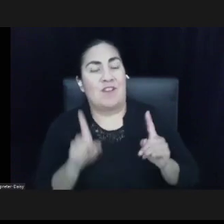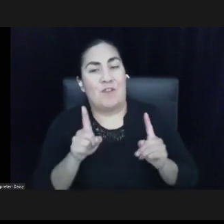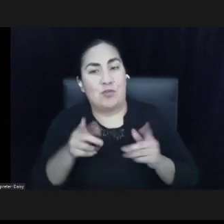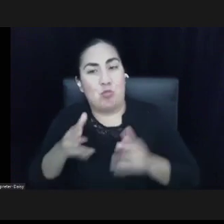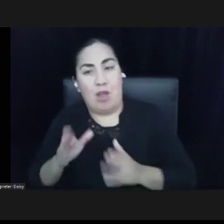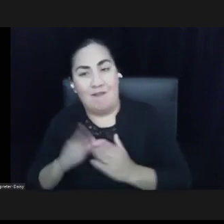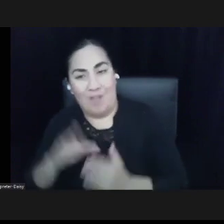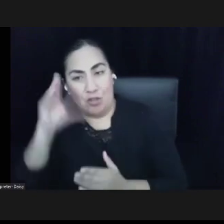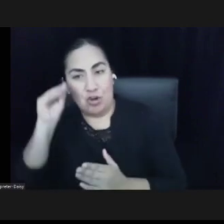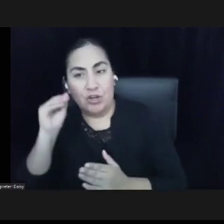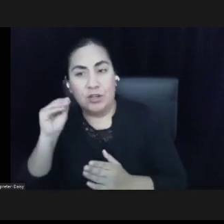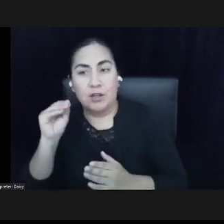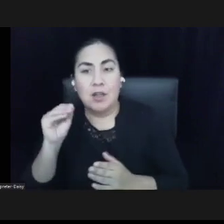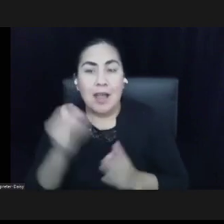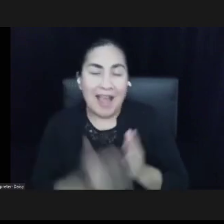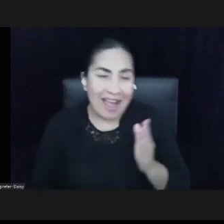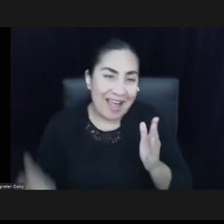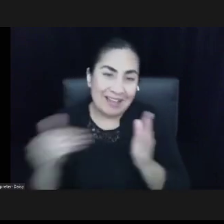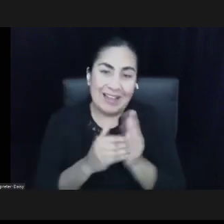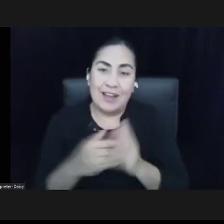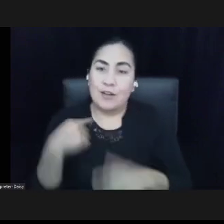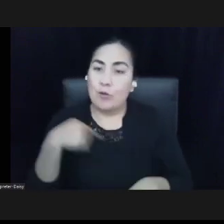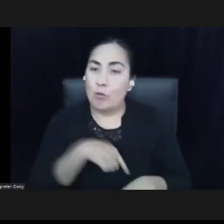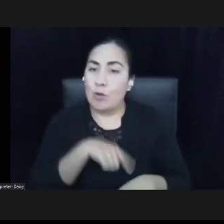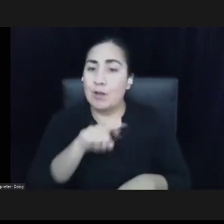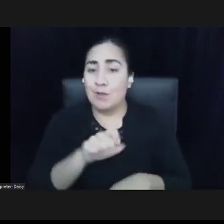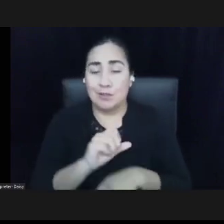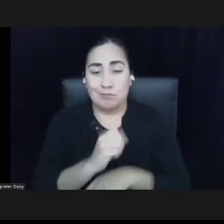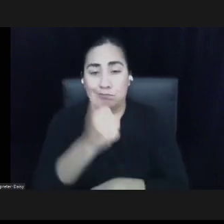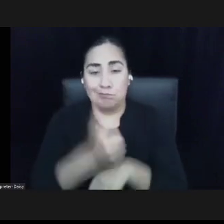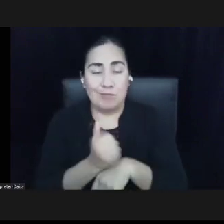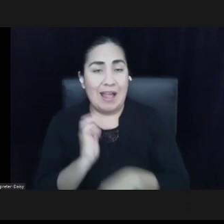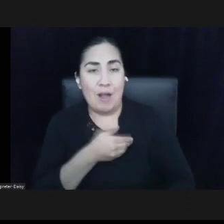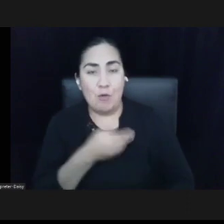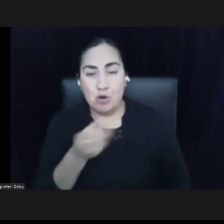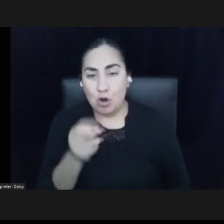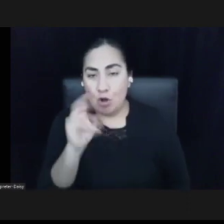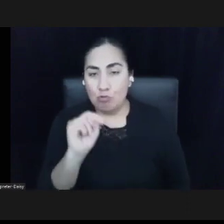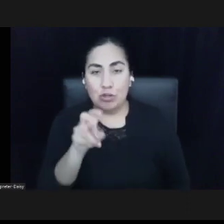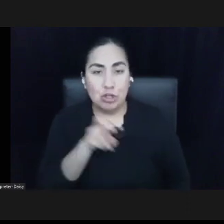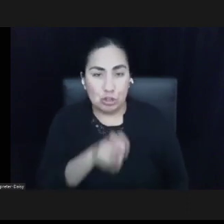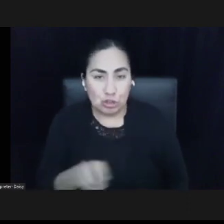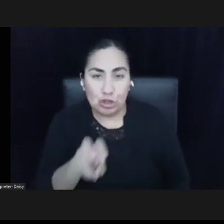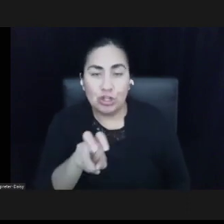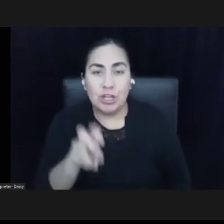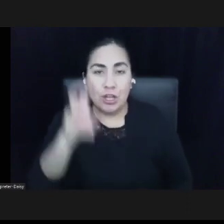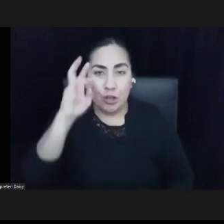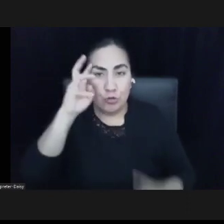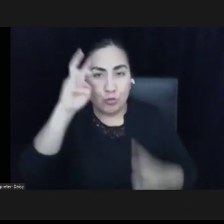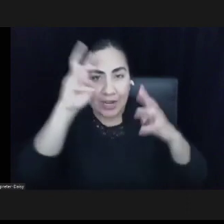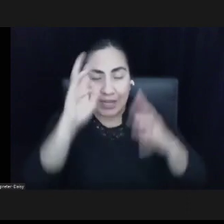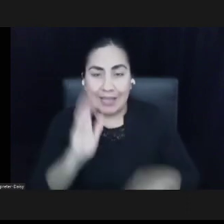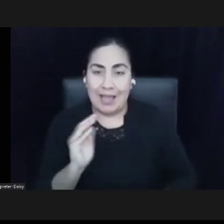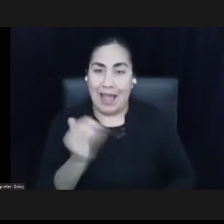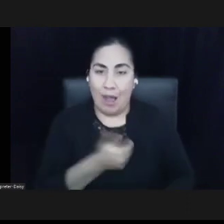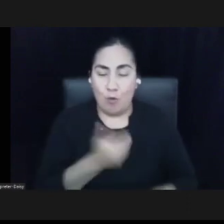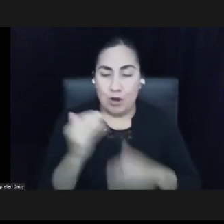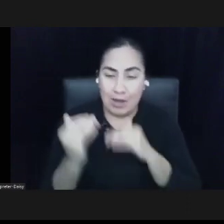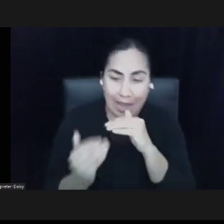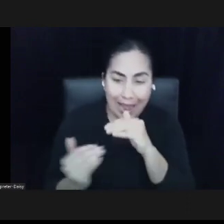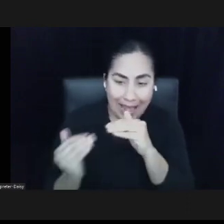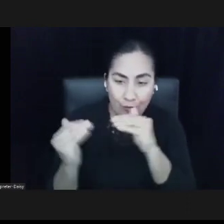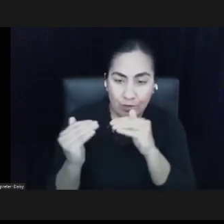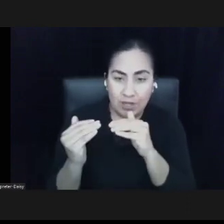we had to plot our own journey. So creating our equity framework and our equity rubric